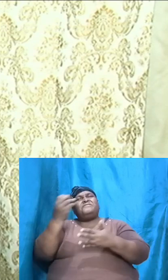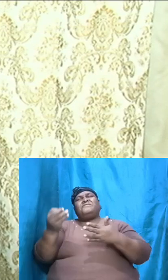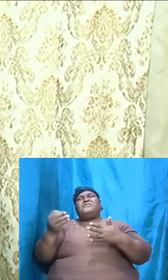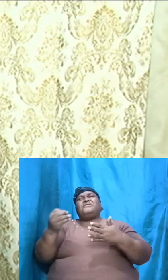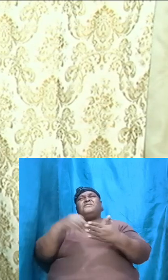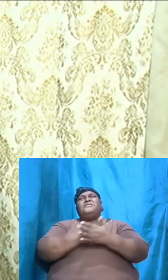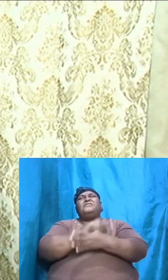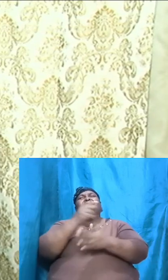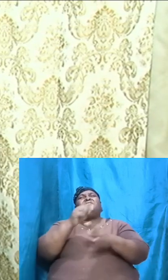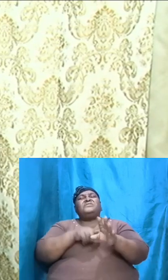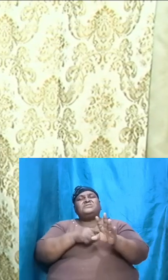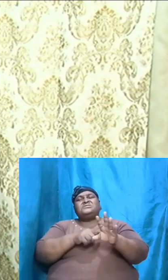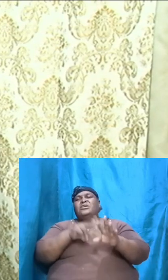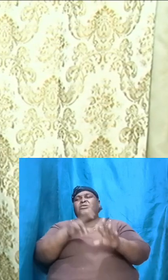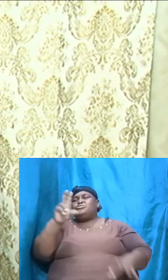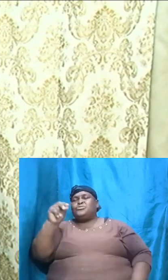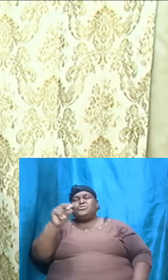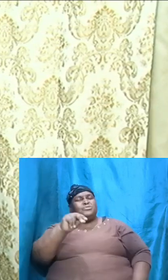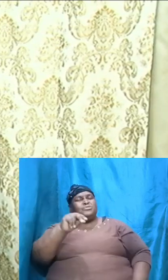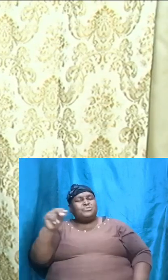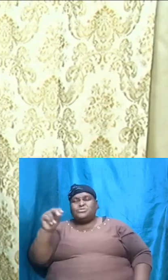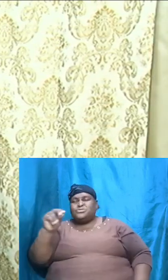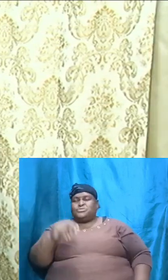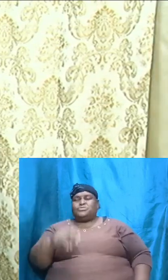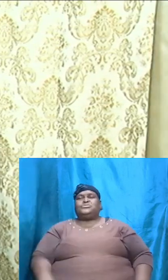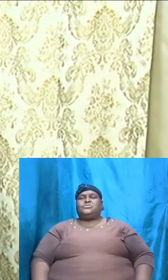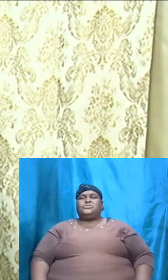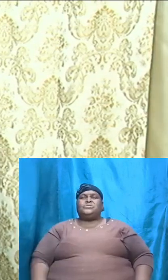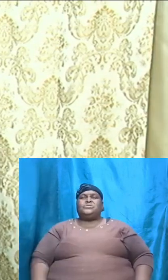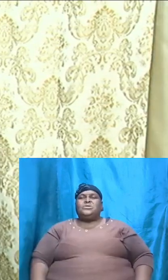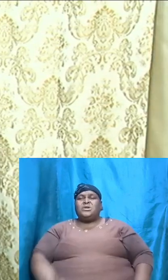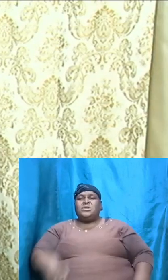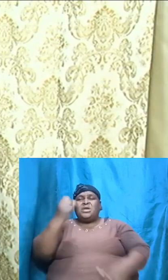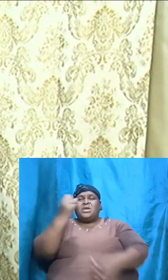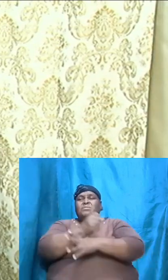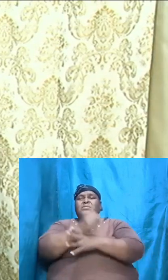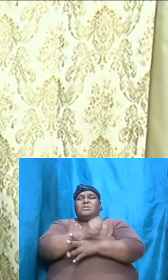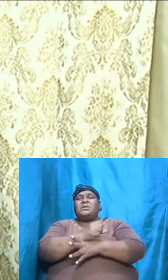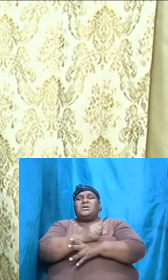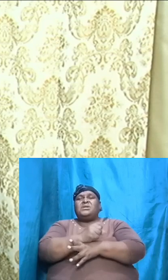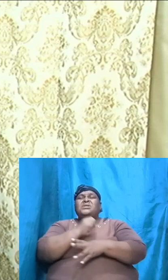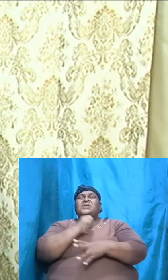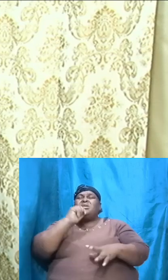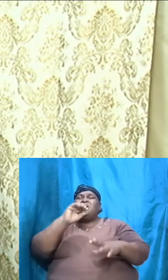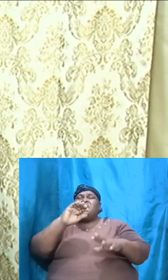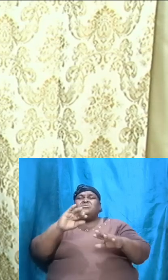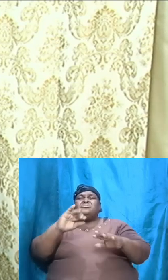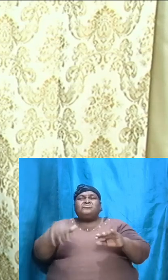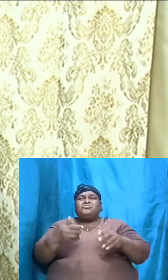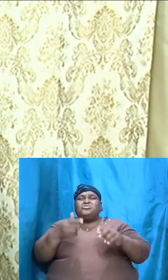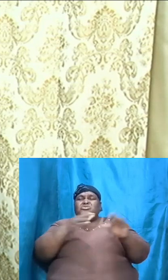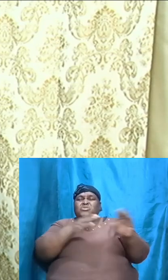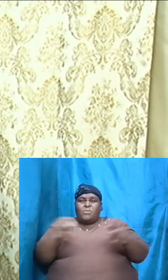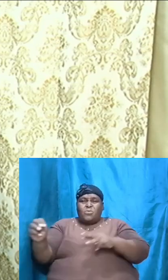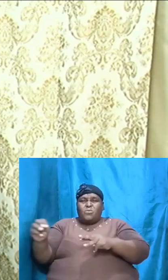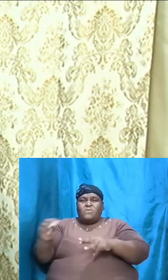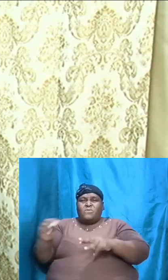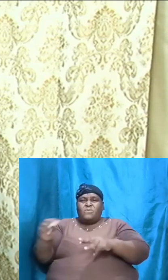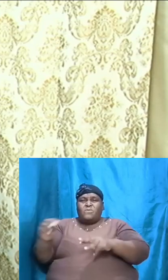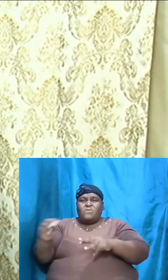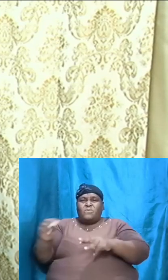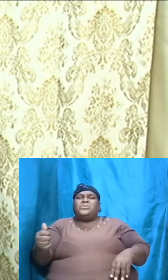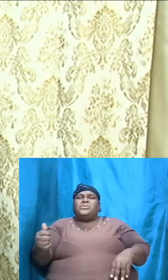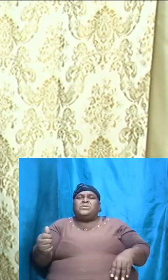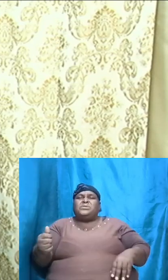and leave and trust God to lead him no no no no he did not get up of his own volition and left and